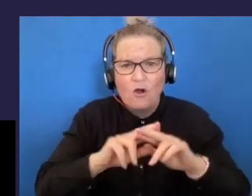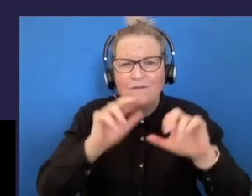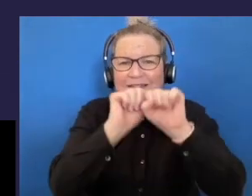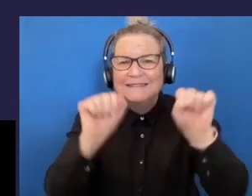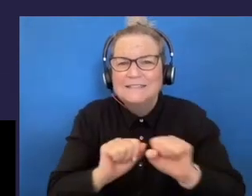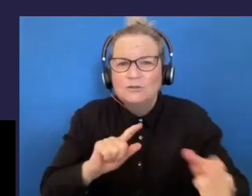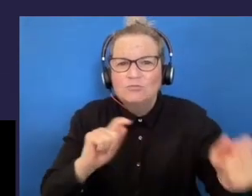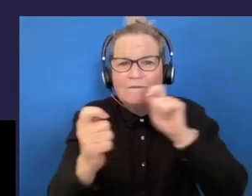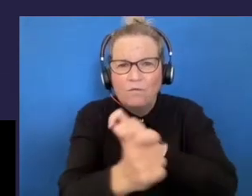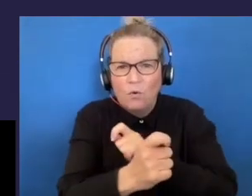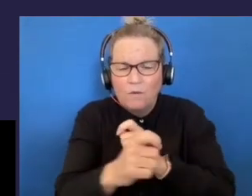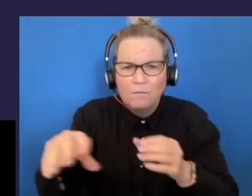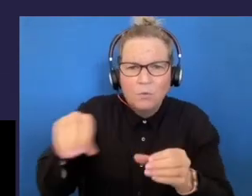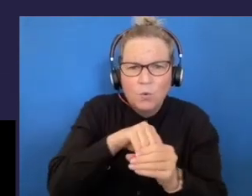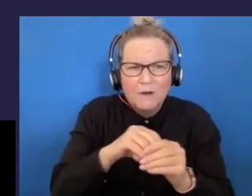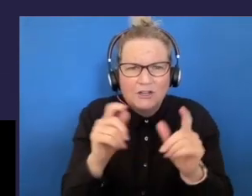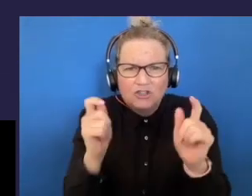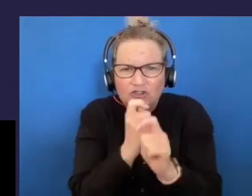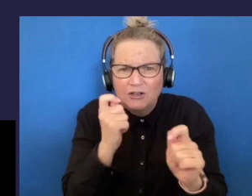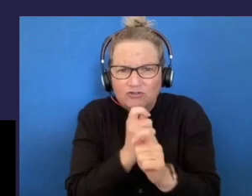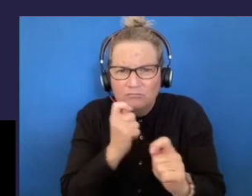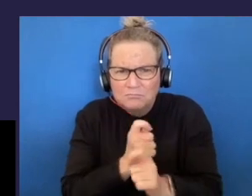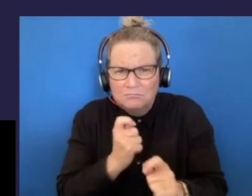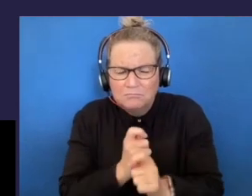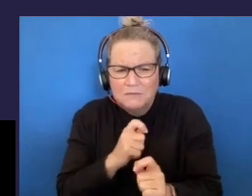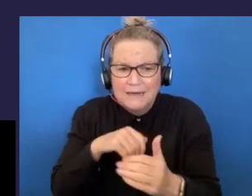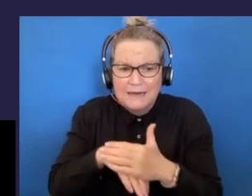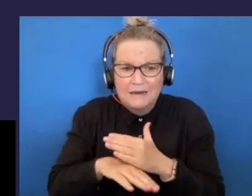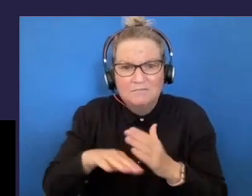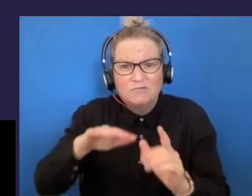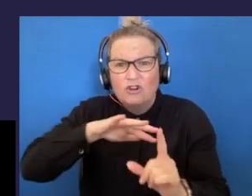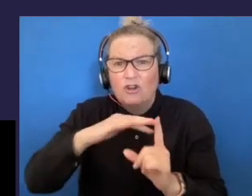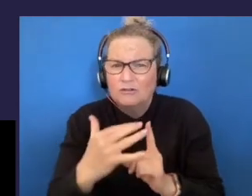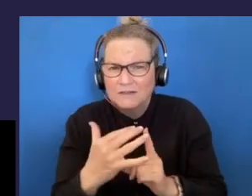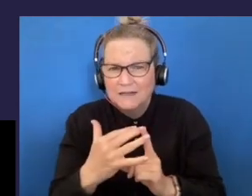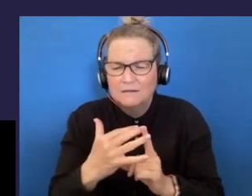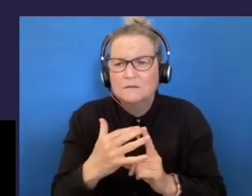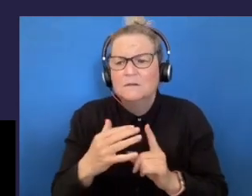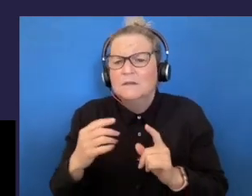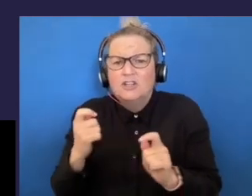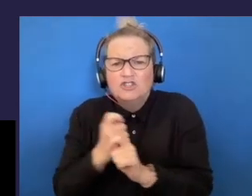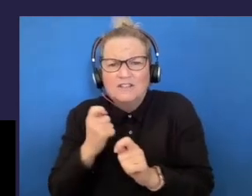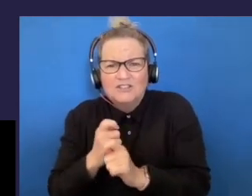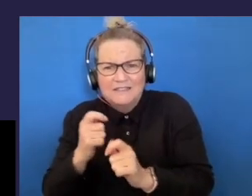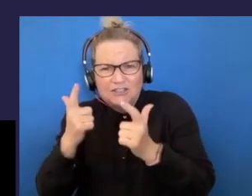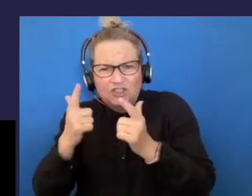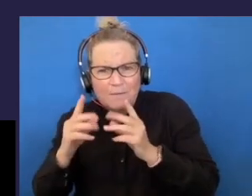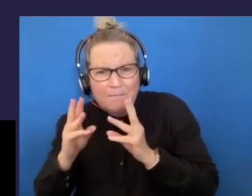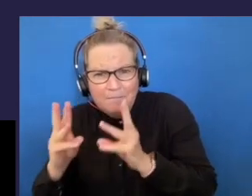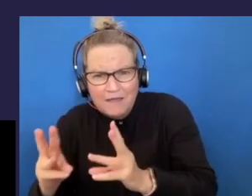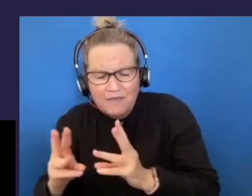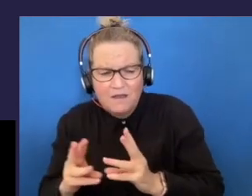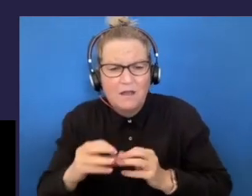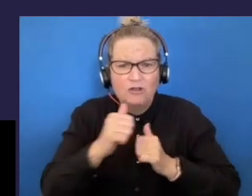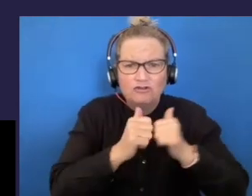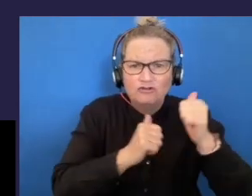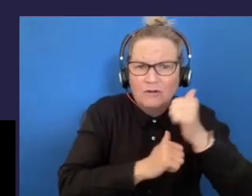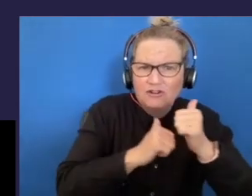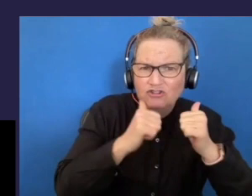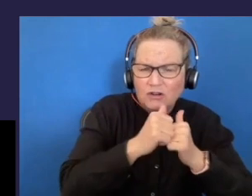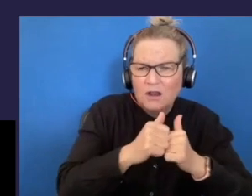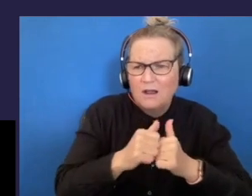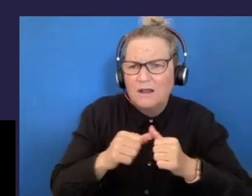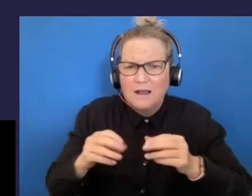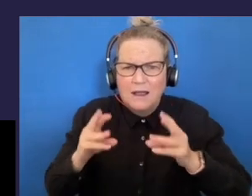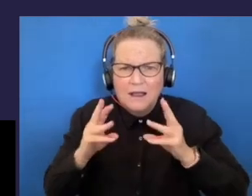embodying changes and modifications in content, teaching methods, approaches, structures and strategies in education to